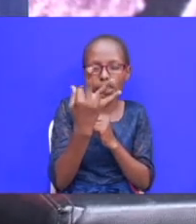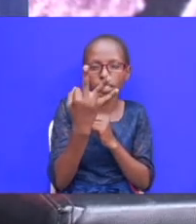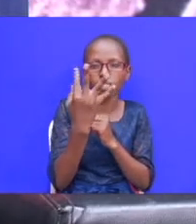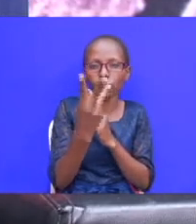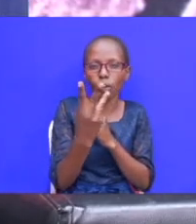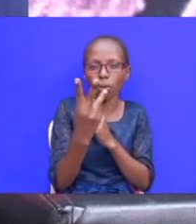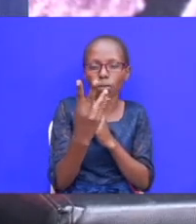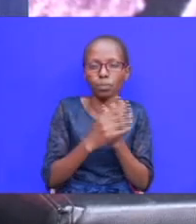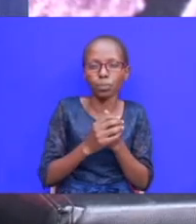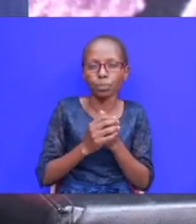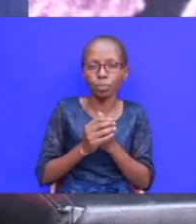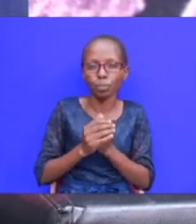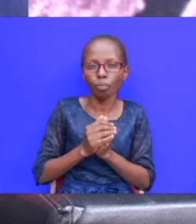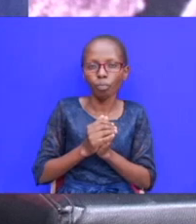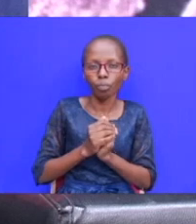migo gave us